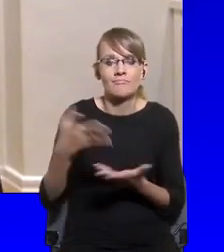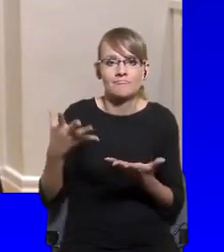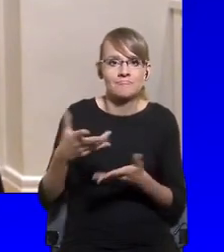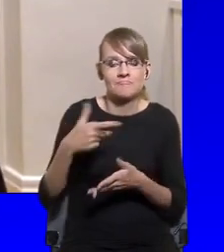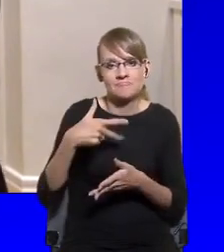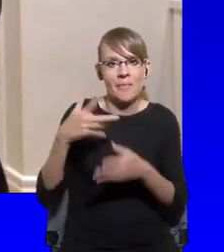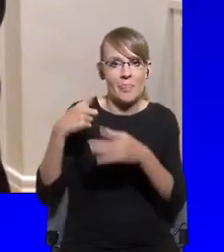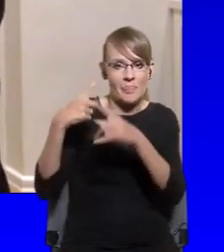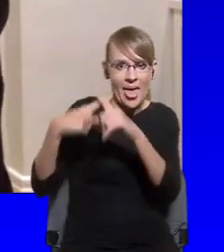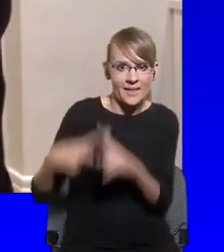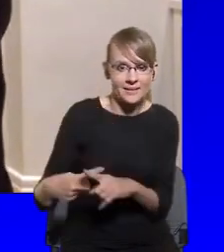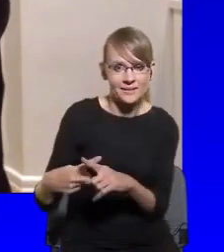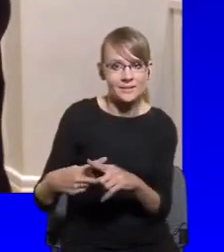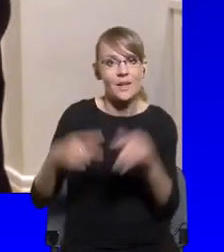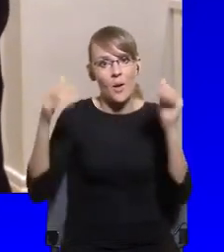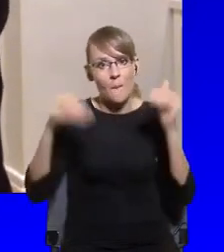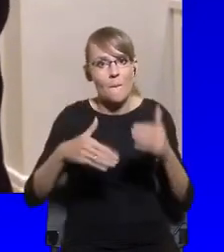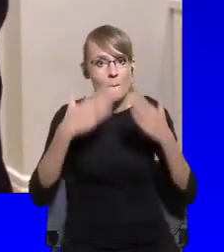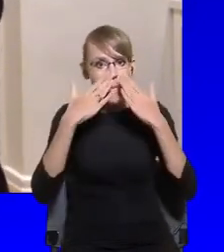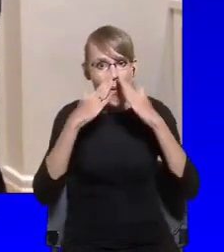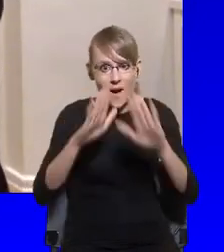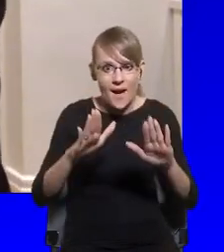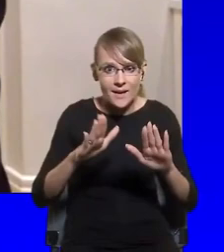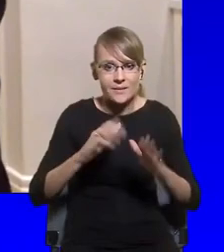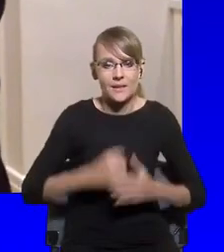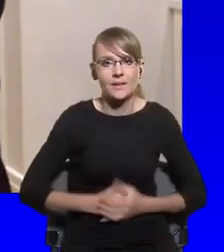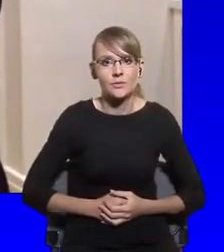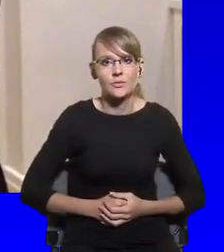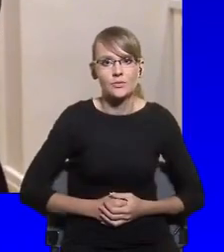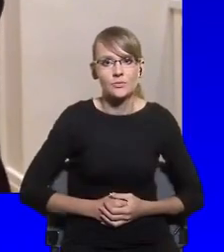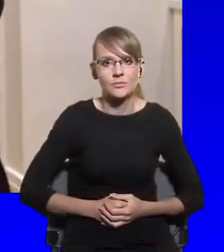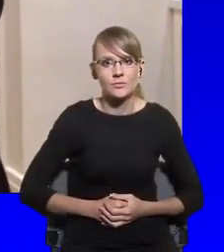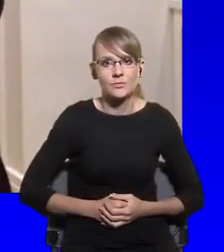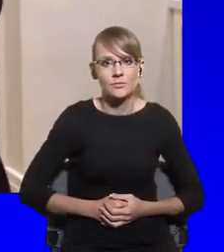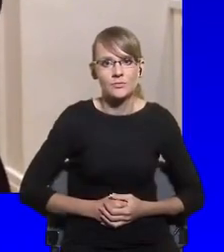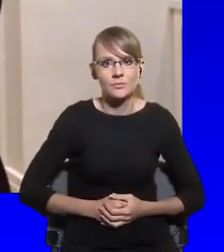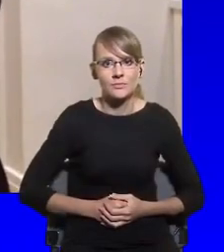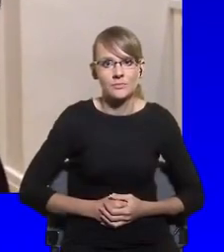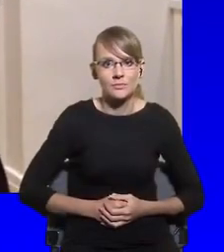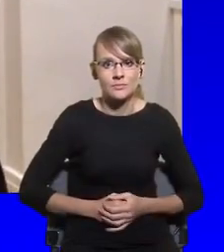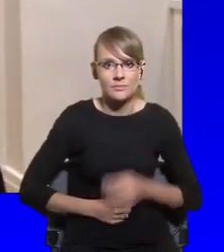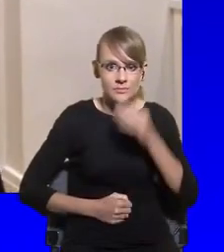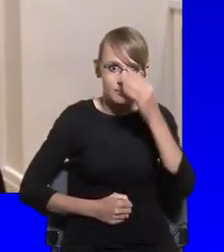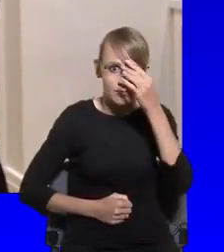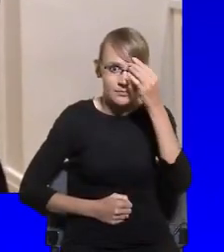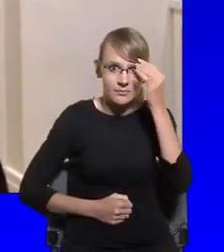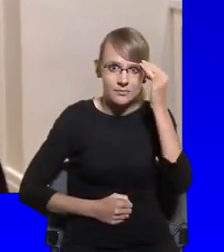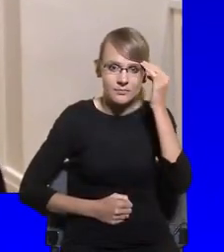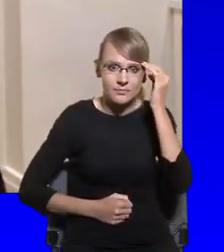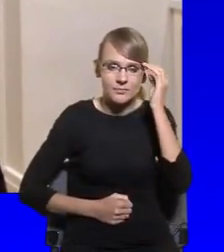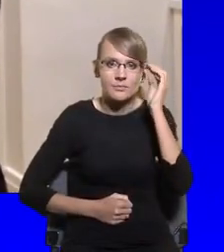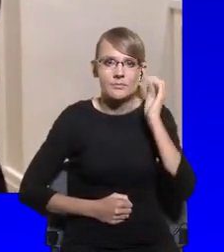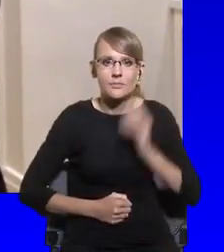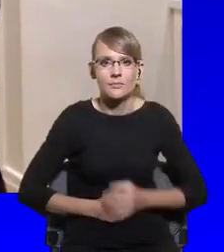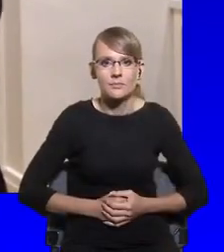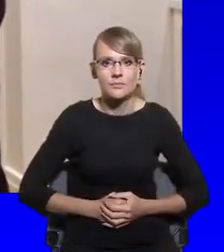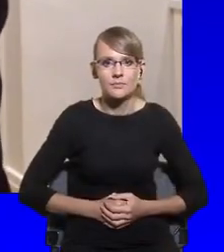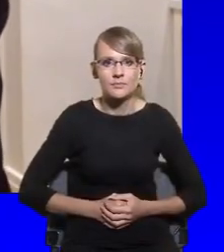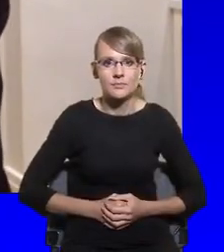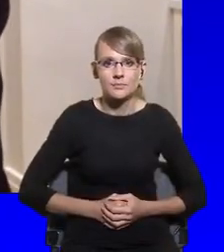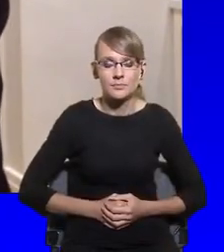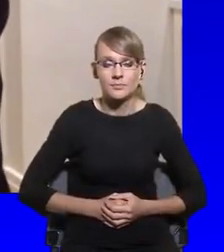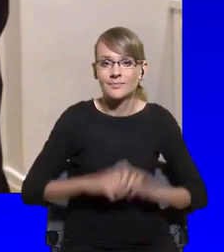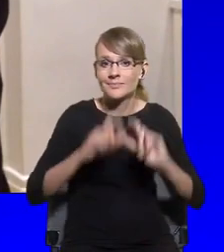that, that sort of what it, uh, what the whole package, the whole chain of, of a democratic choice entails. That it also includes,